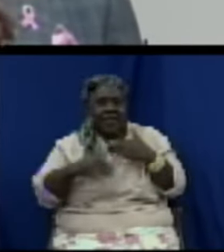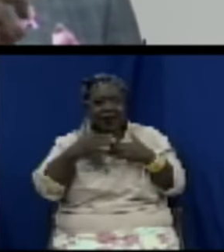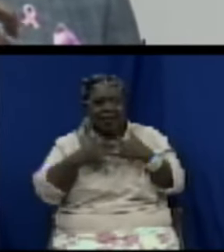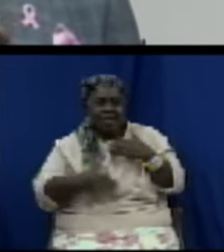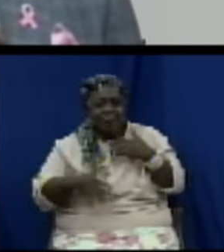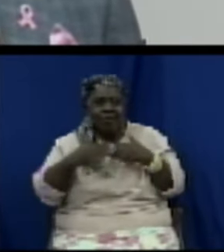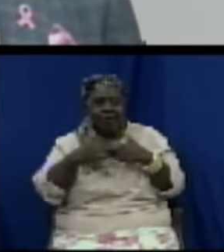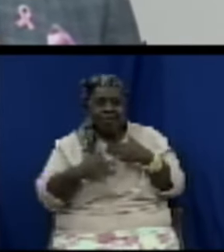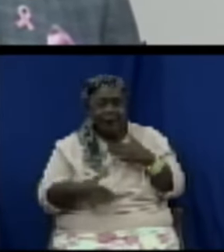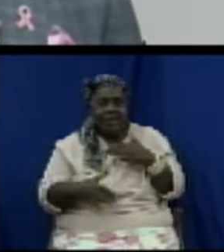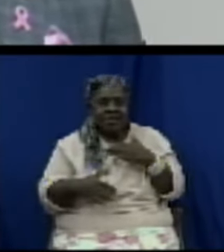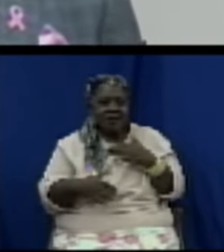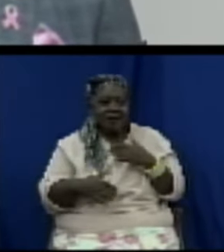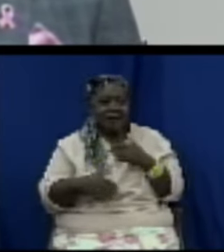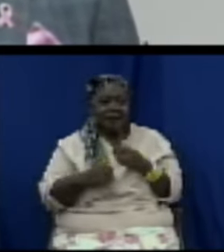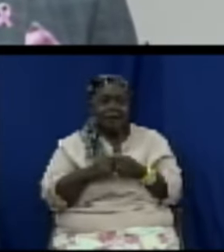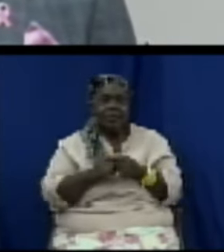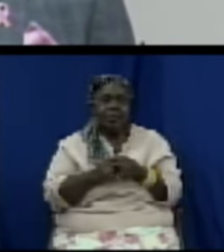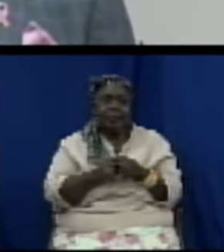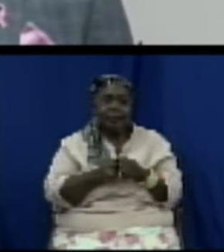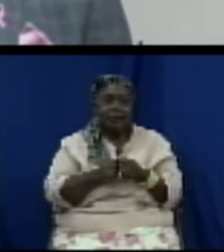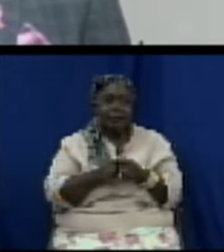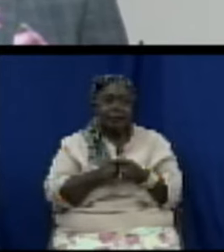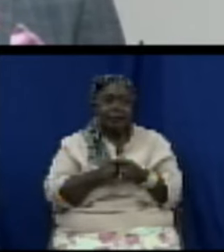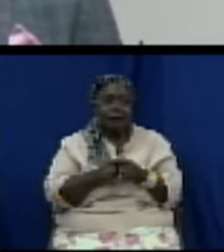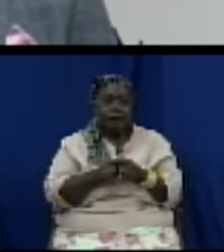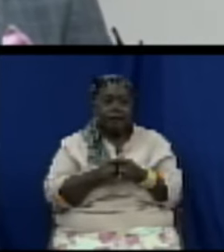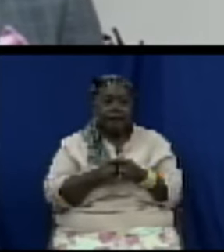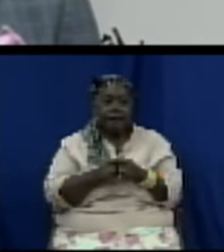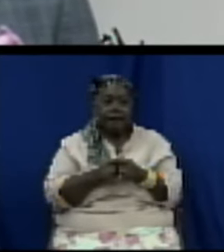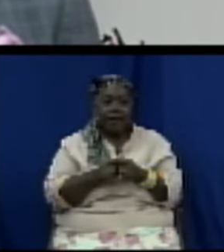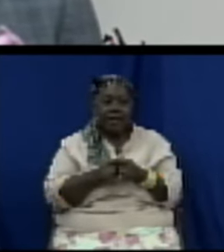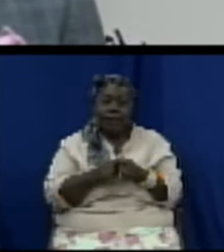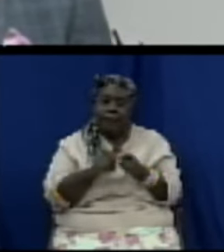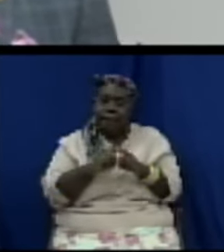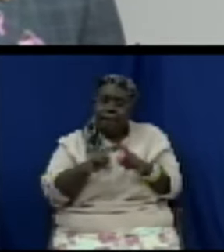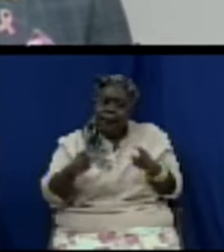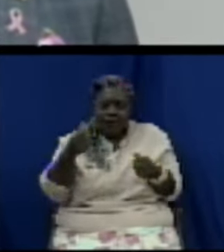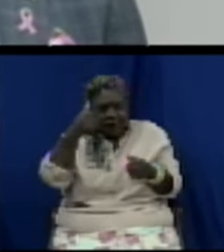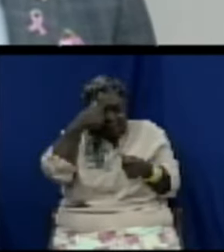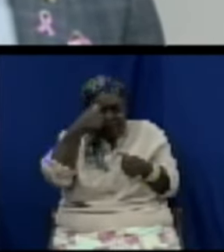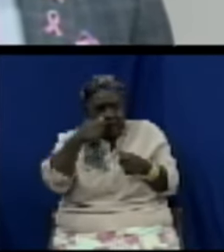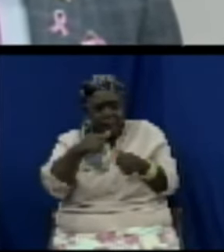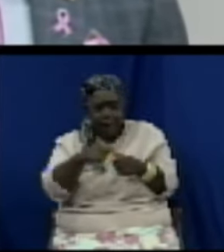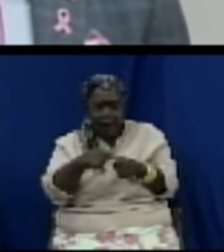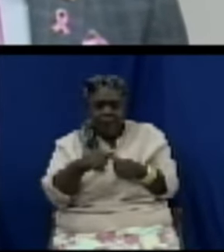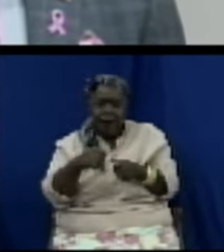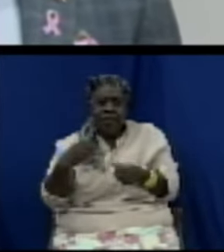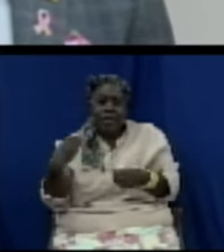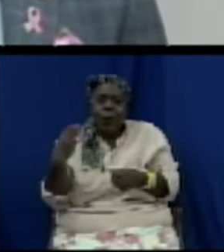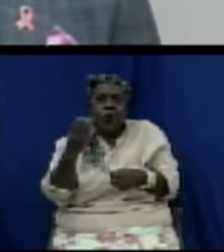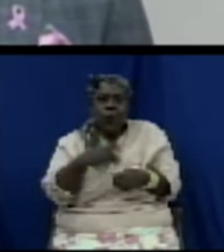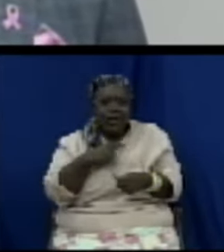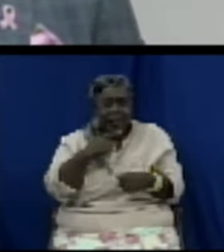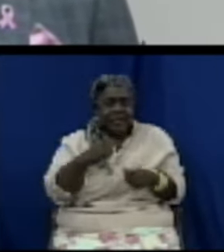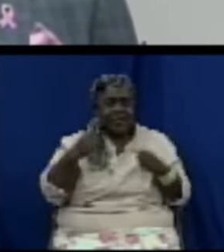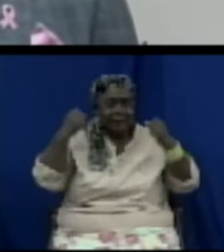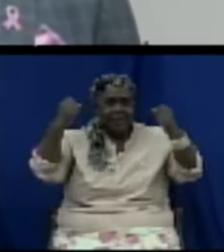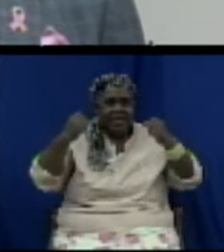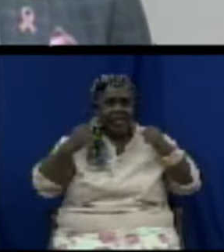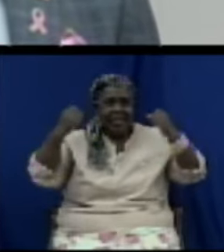once you need treatment. But of course, we believe in prevention. That is why we are saying to our people, exercise.